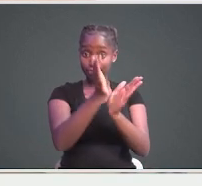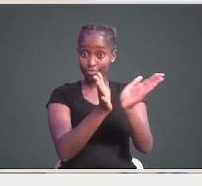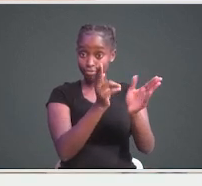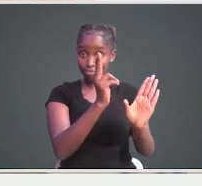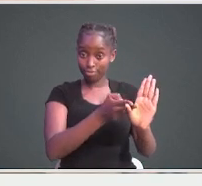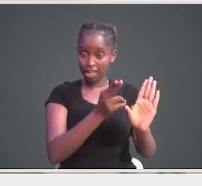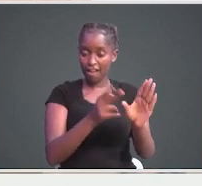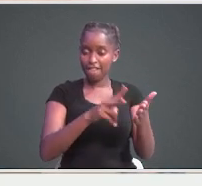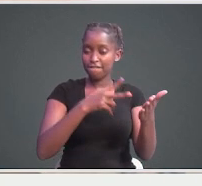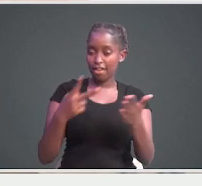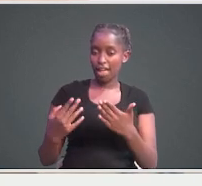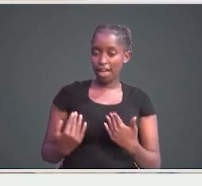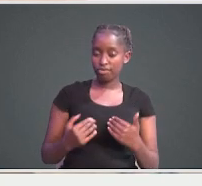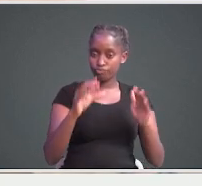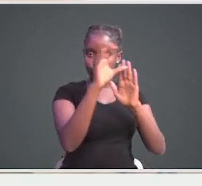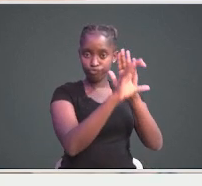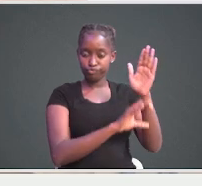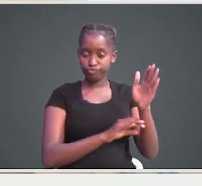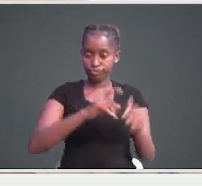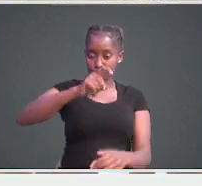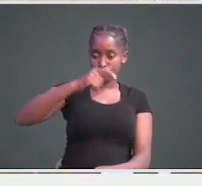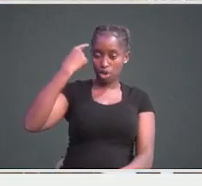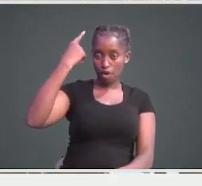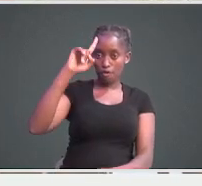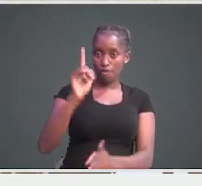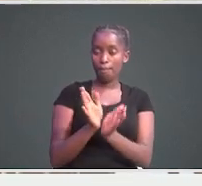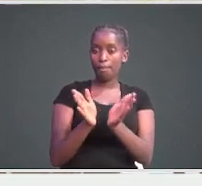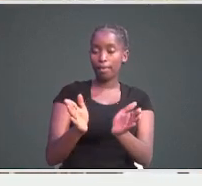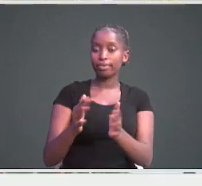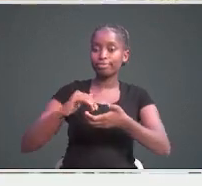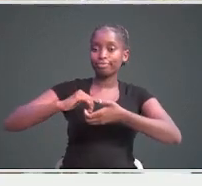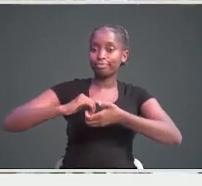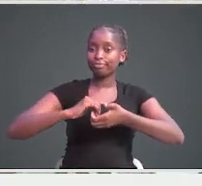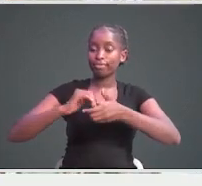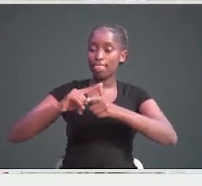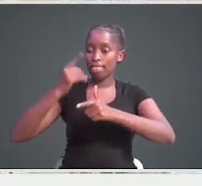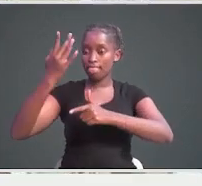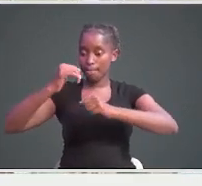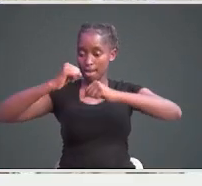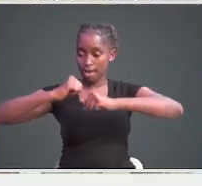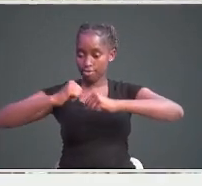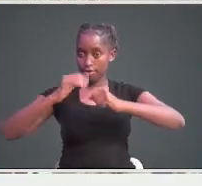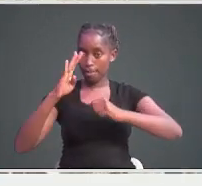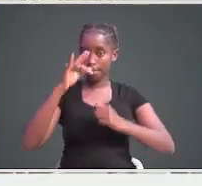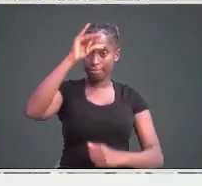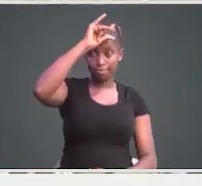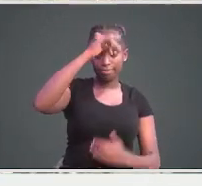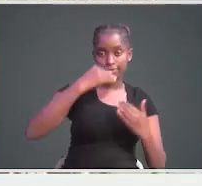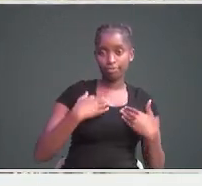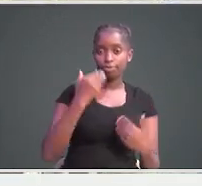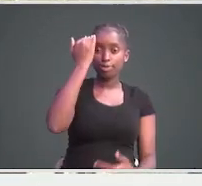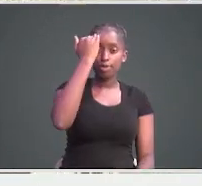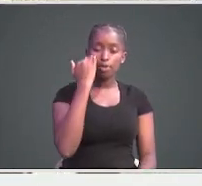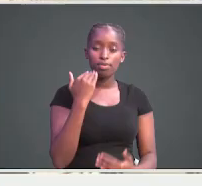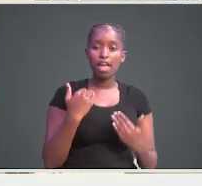constitutional requirements for public engagement. In August, the government, aggrieved by the appellant court's decision urged the Supreme Court to